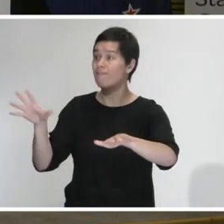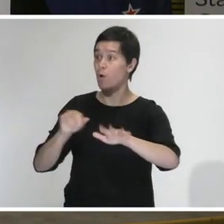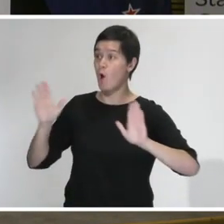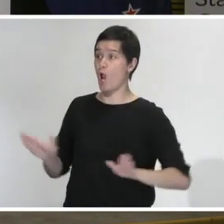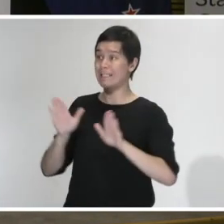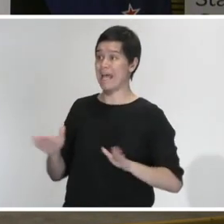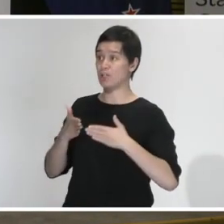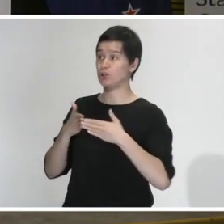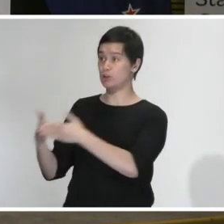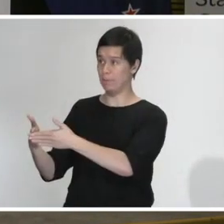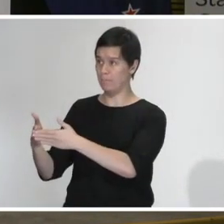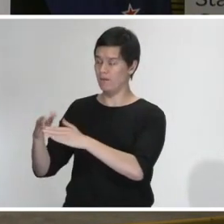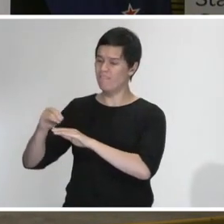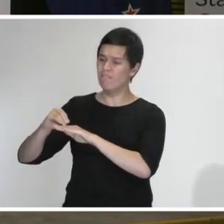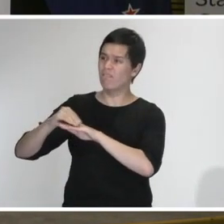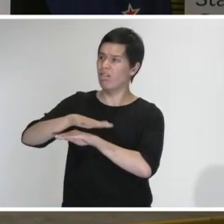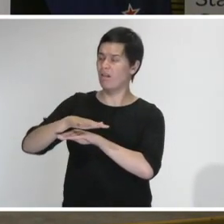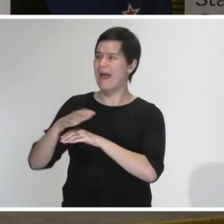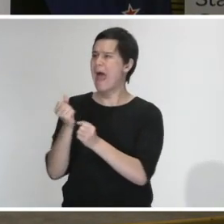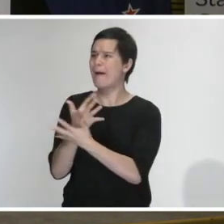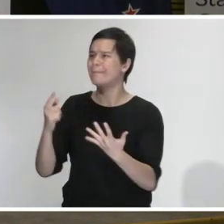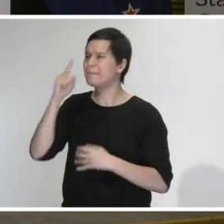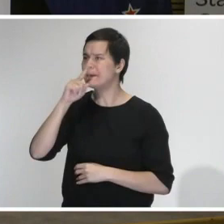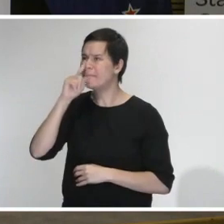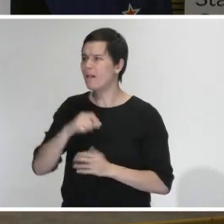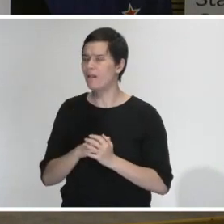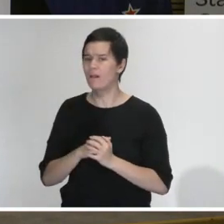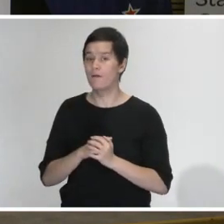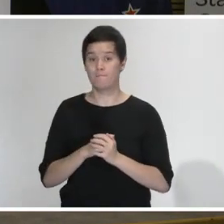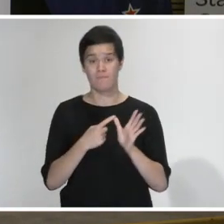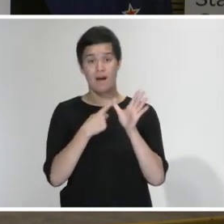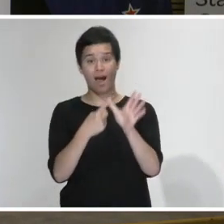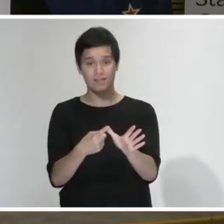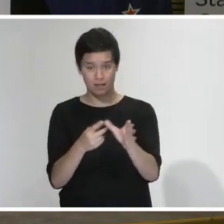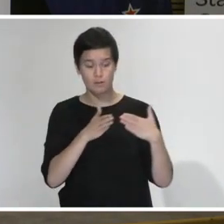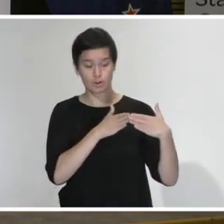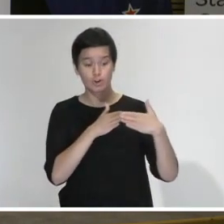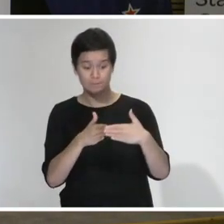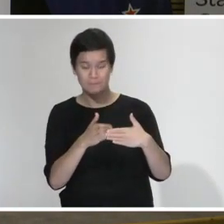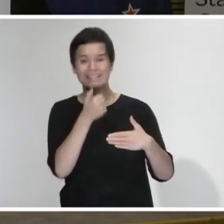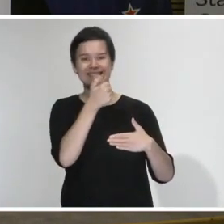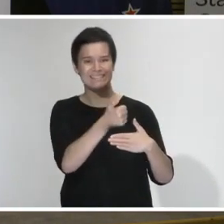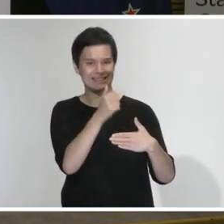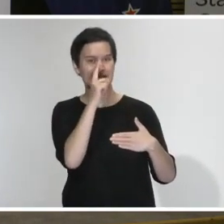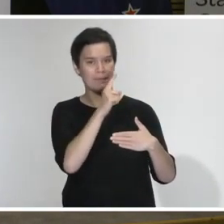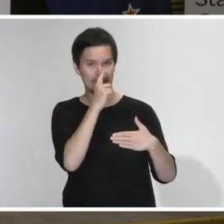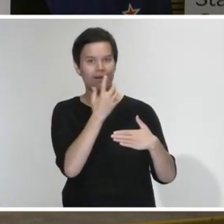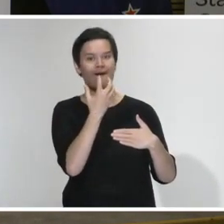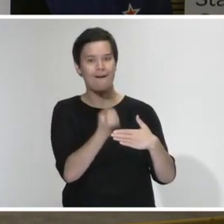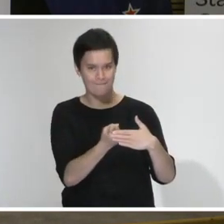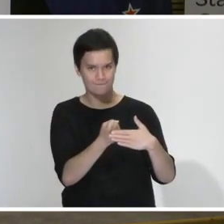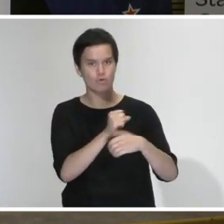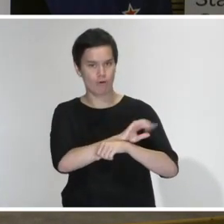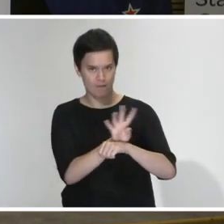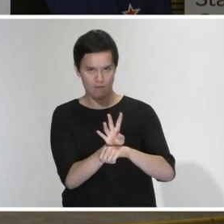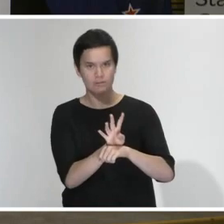that Ruby Princess-related cluster, there were six people who were passengers on the ship. They're not in Hawke's Bay, but have since come back from Sydney.